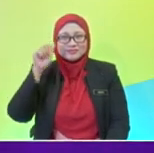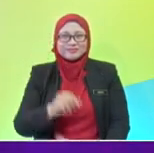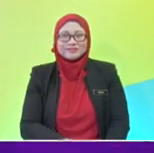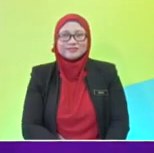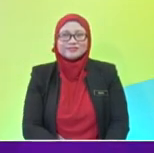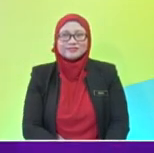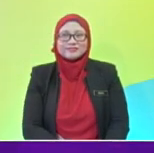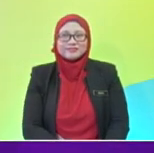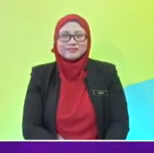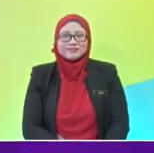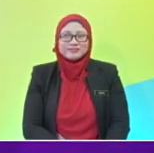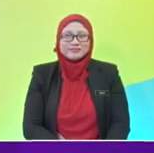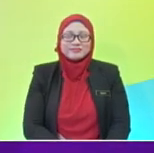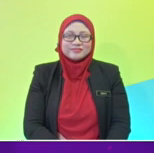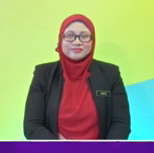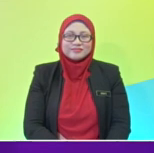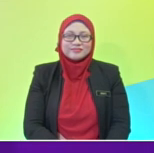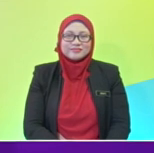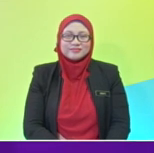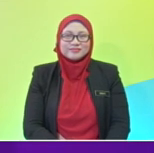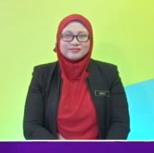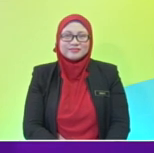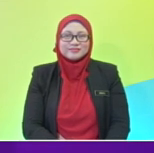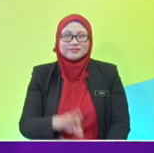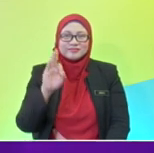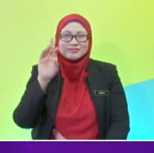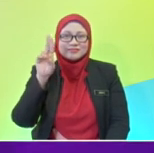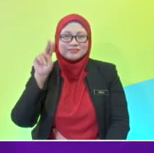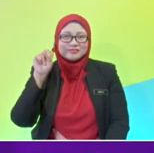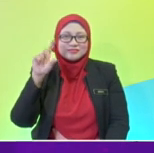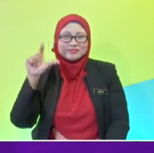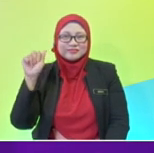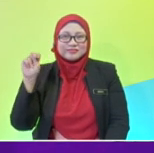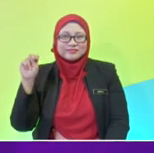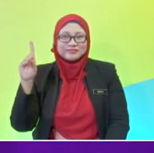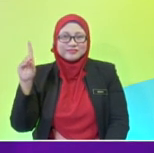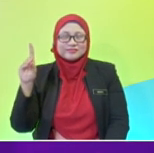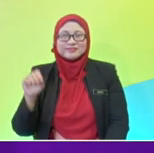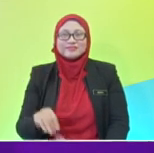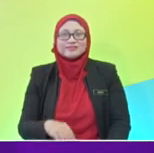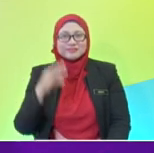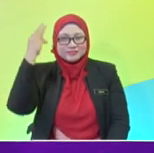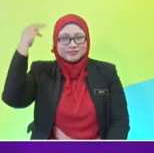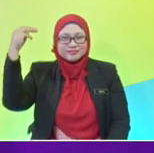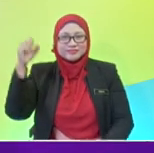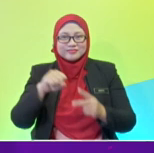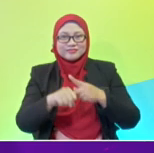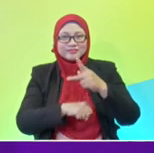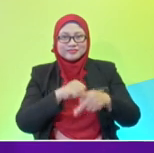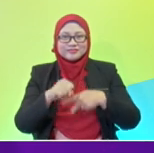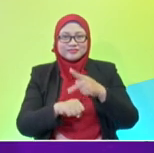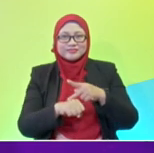Okay, Akasha. Fun Land is my dream planet. Eh? is the funniest planet.